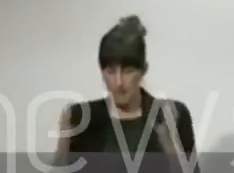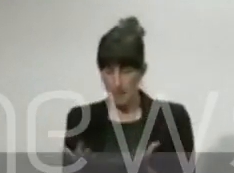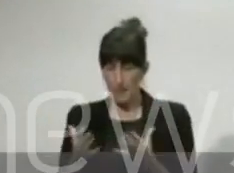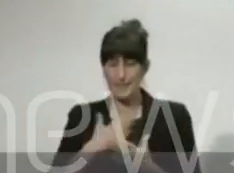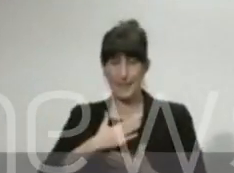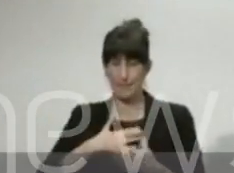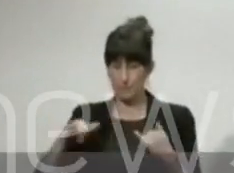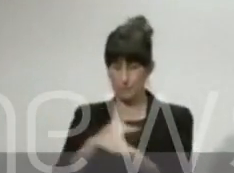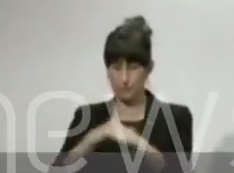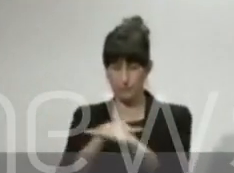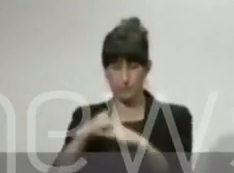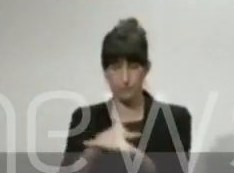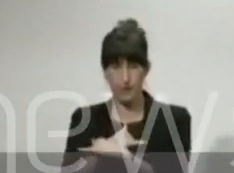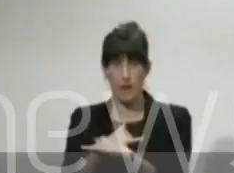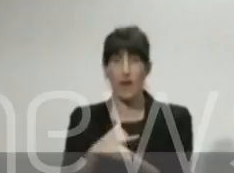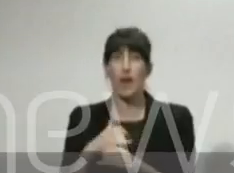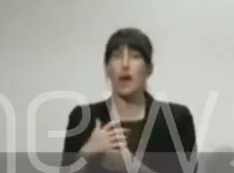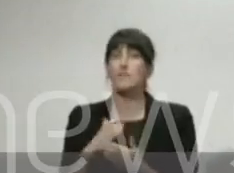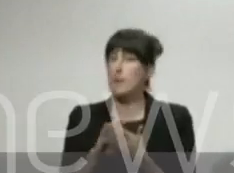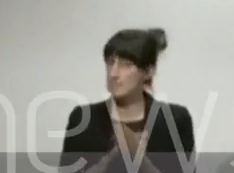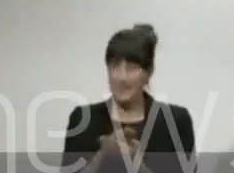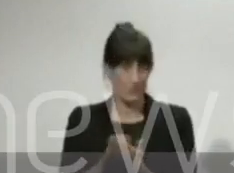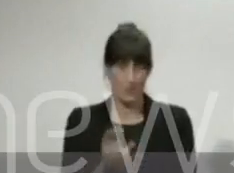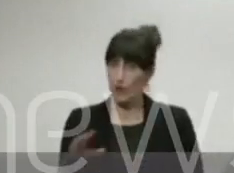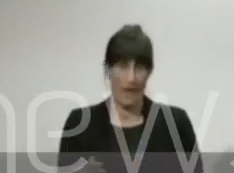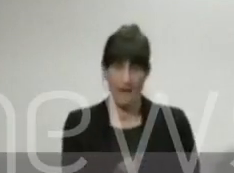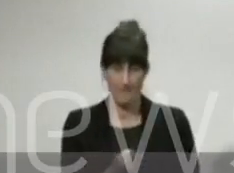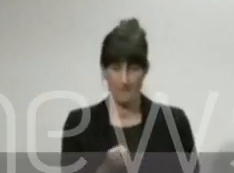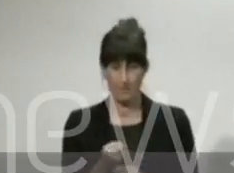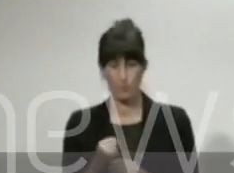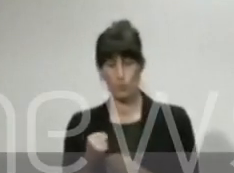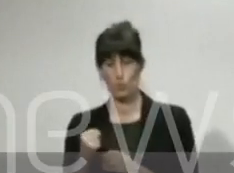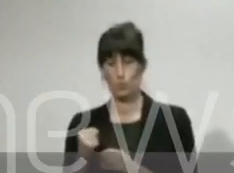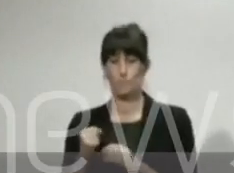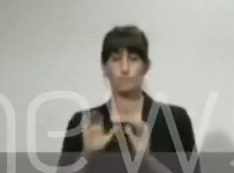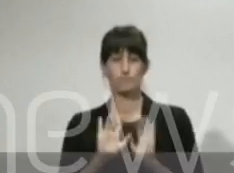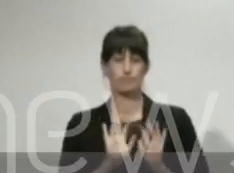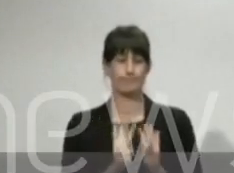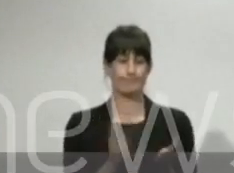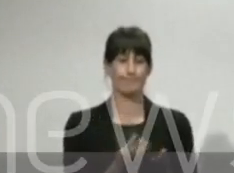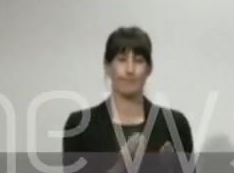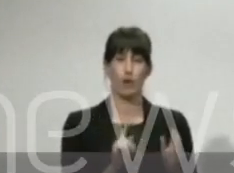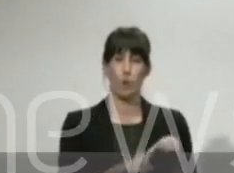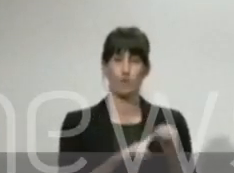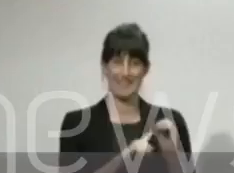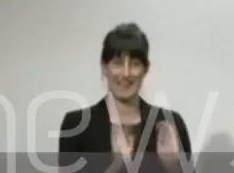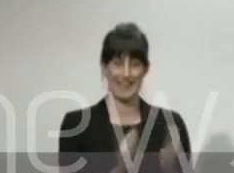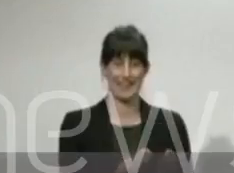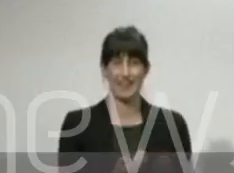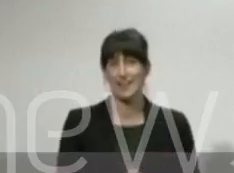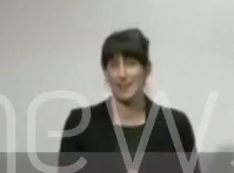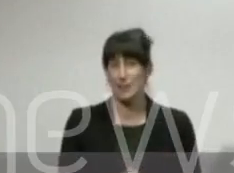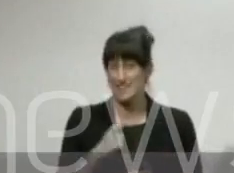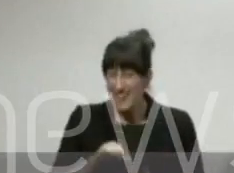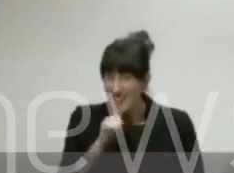so that you wouldn't have to have a quarantine attached. I think everyone would acknowledge that it would be prohibitive. People just wouldn't travel if they had to stay on either